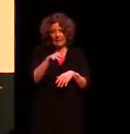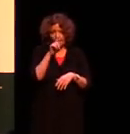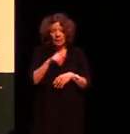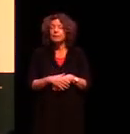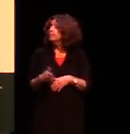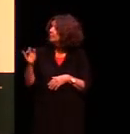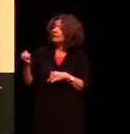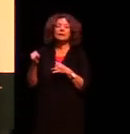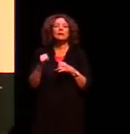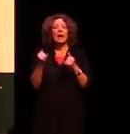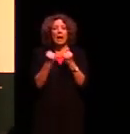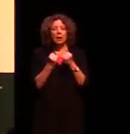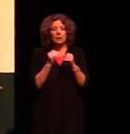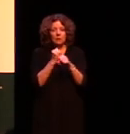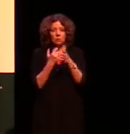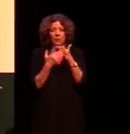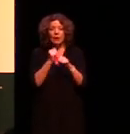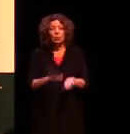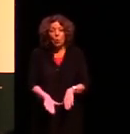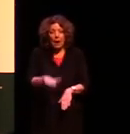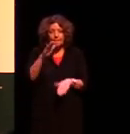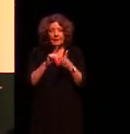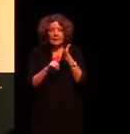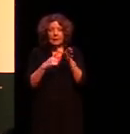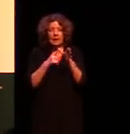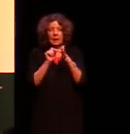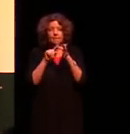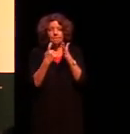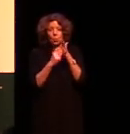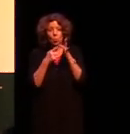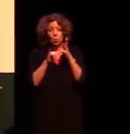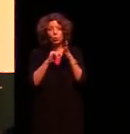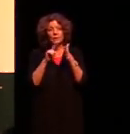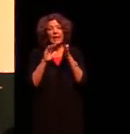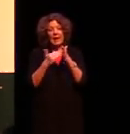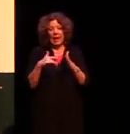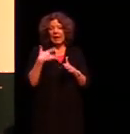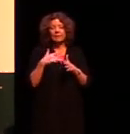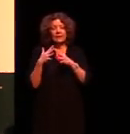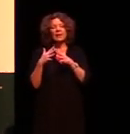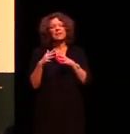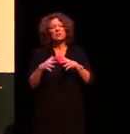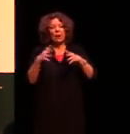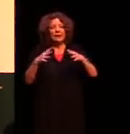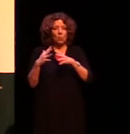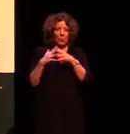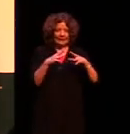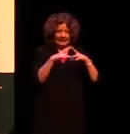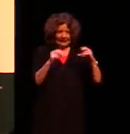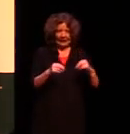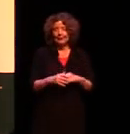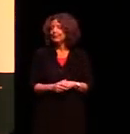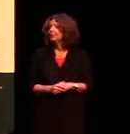Uncle Greg grew up in La Perouse and is now a resident of Greater Western Sydney. I'd also